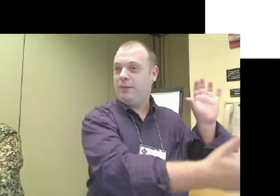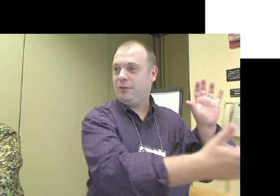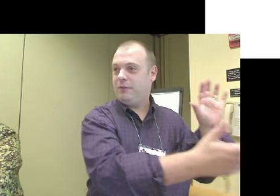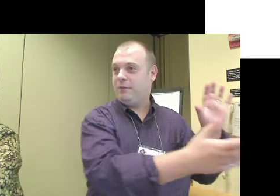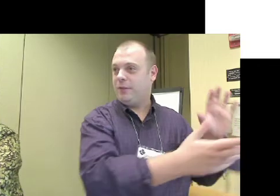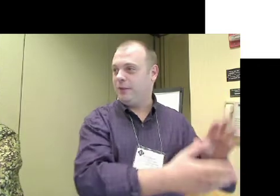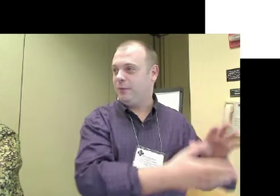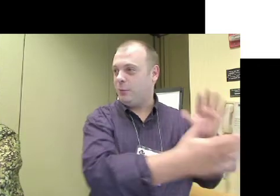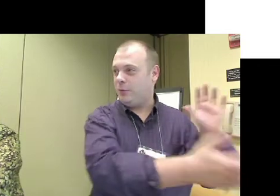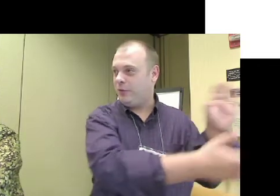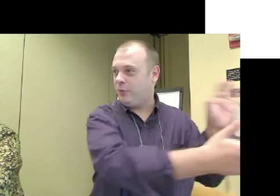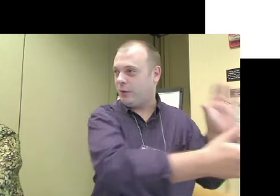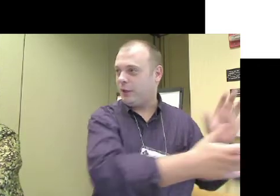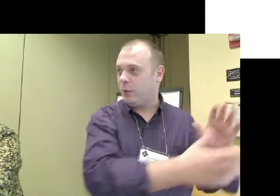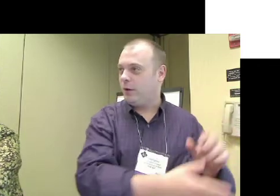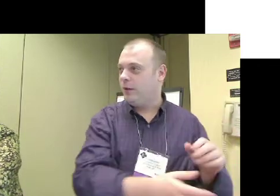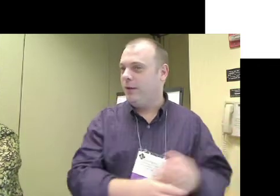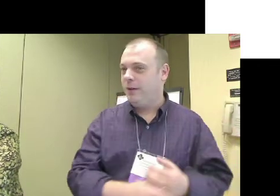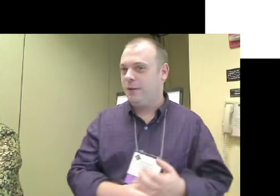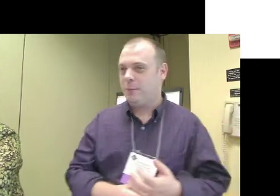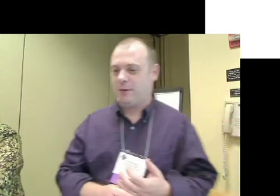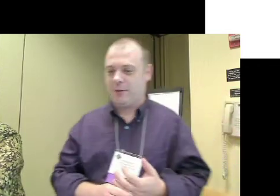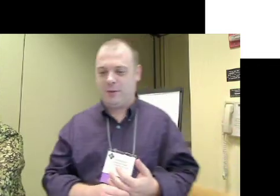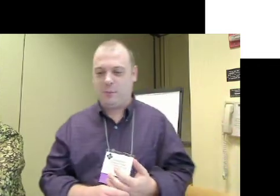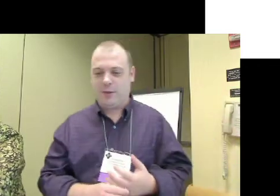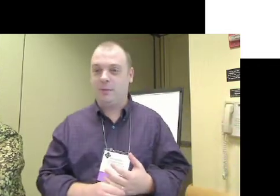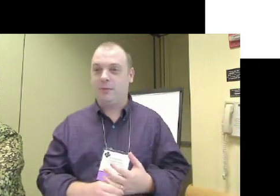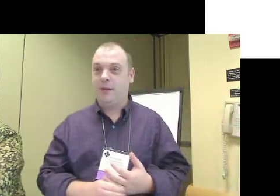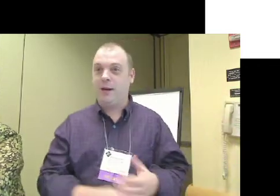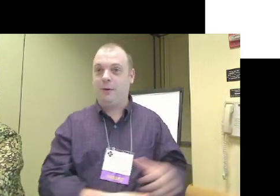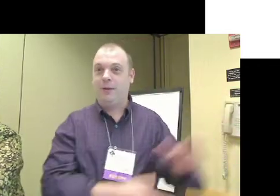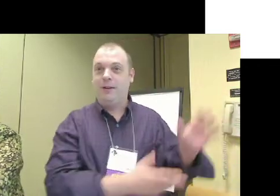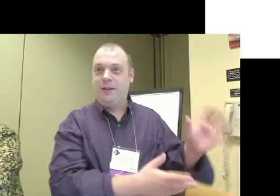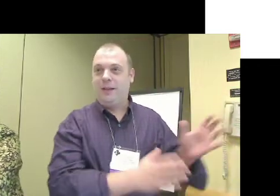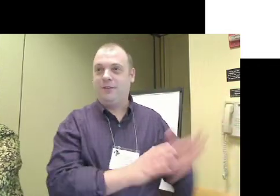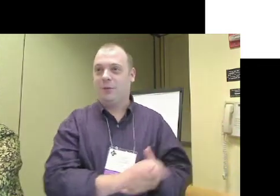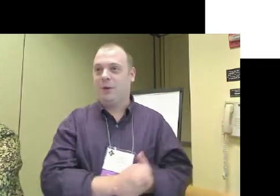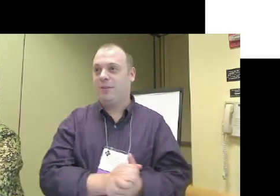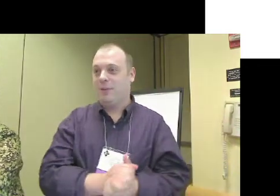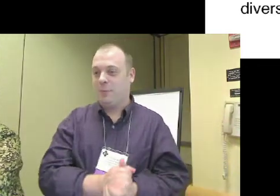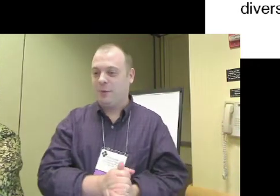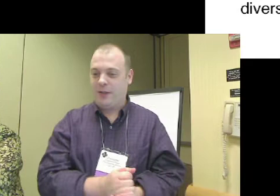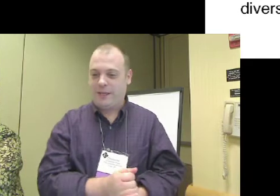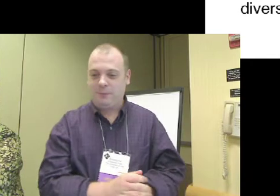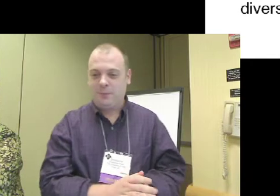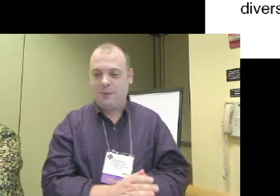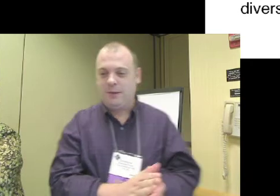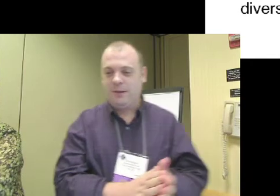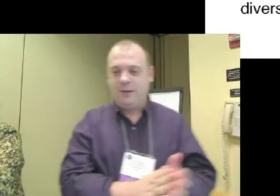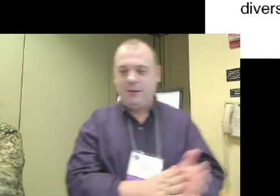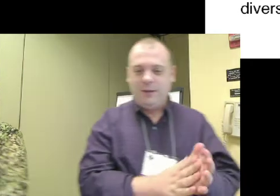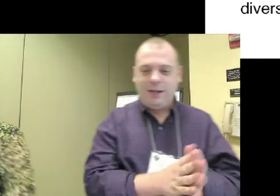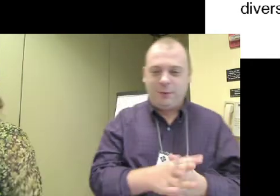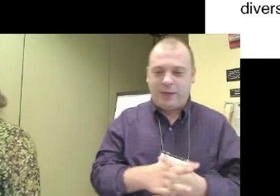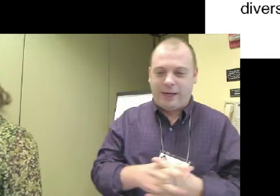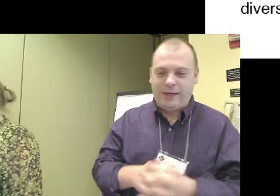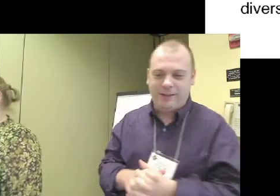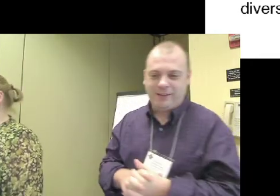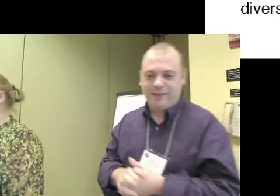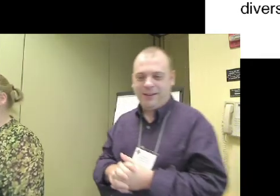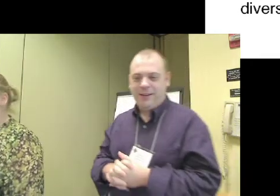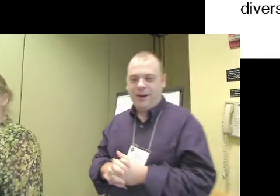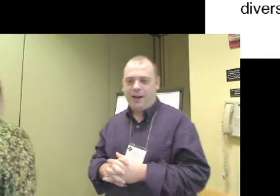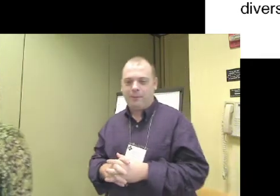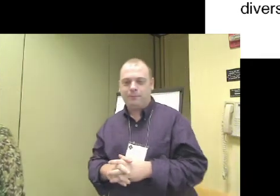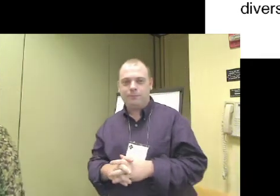piece of old historic York as part of our template. But for now, it's just going to be somewhat plain. That's okay.